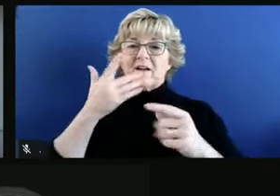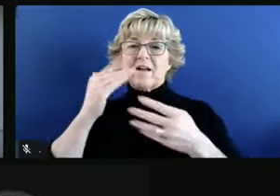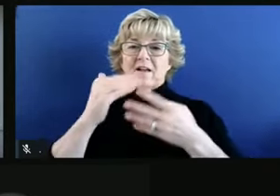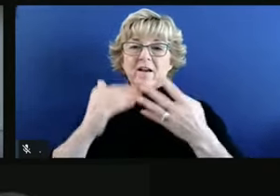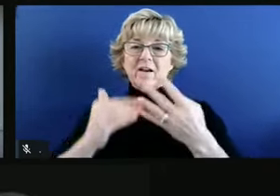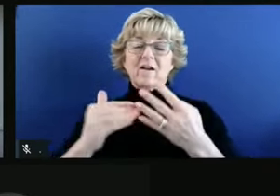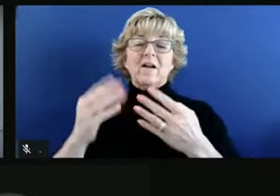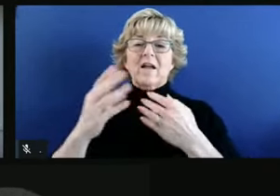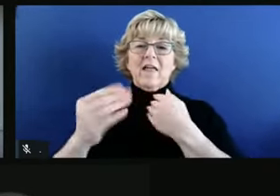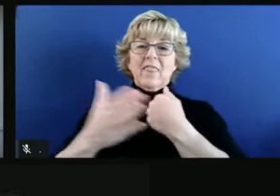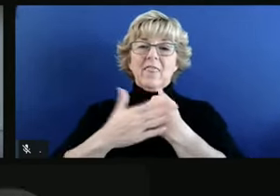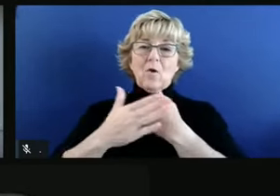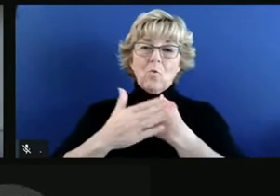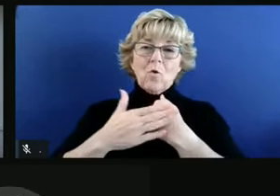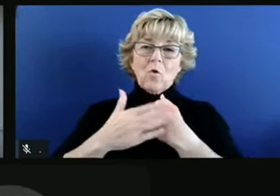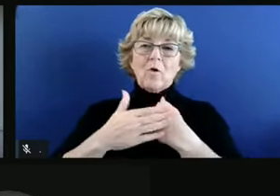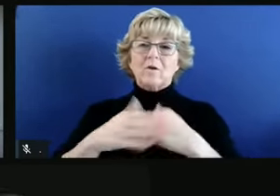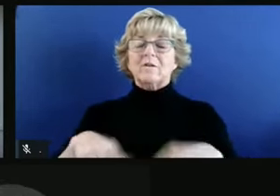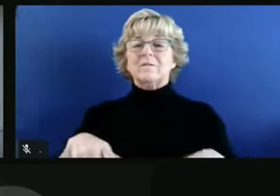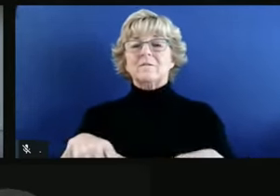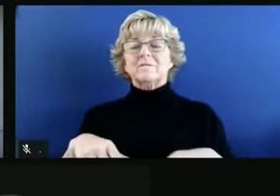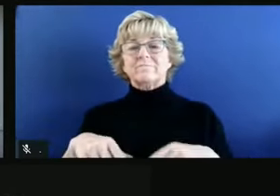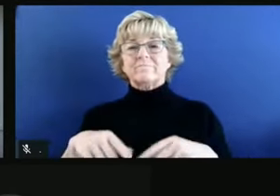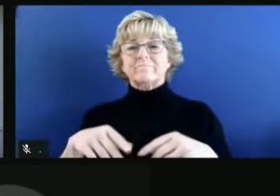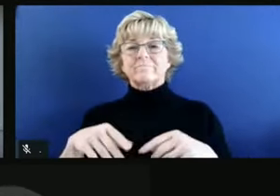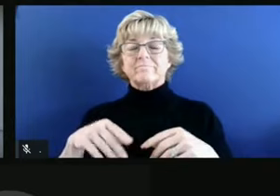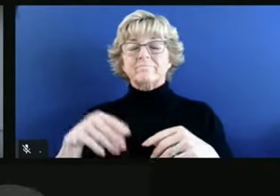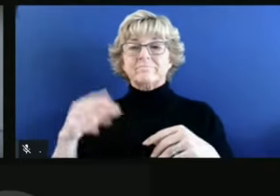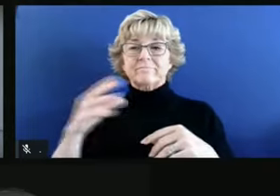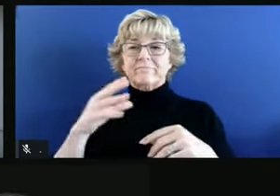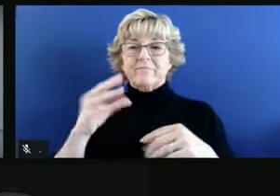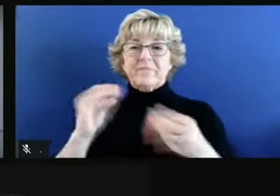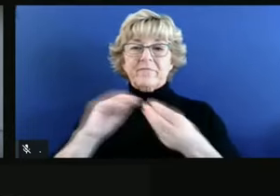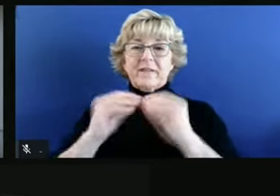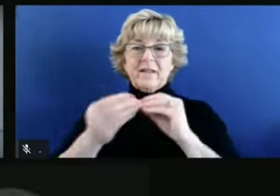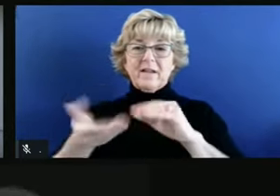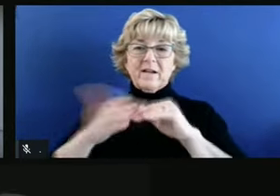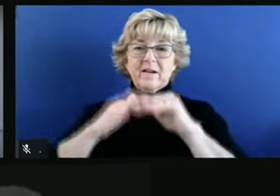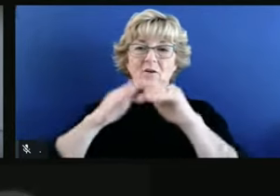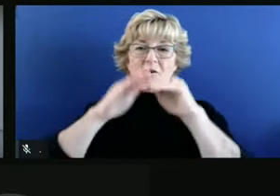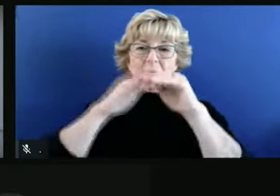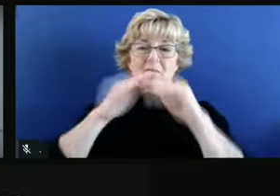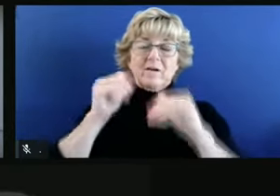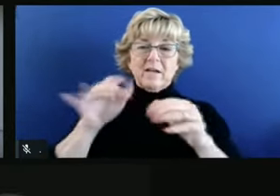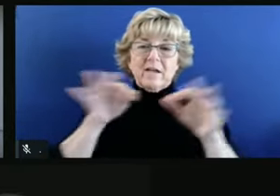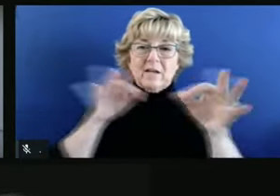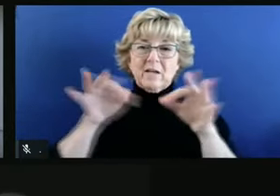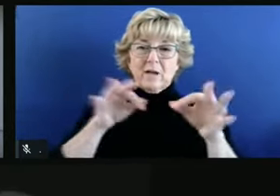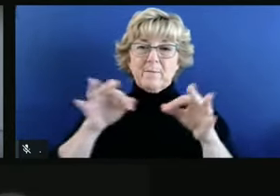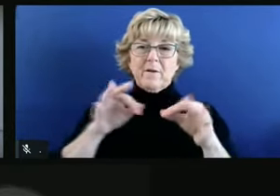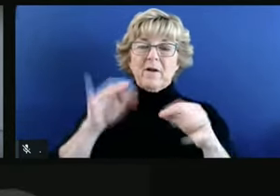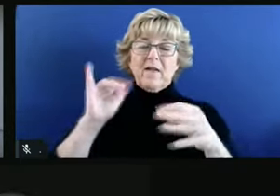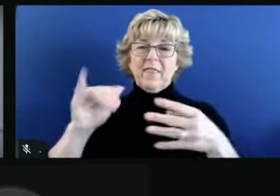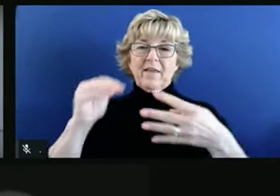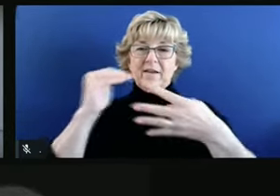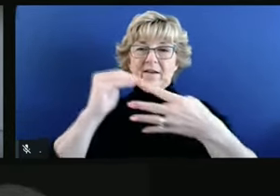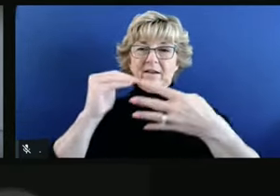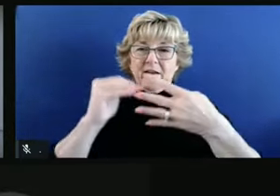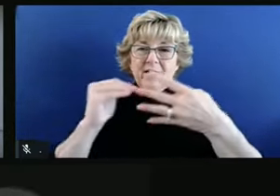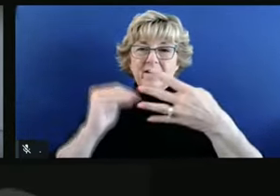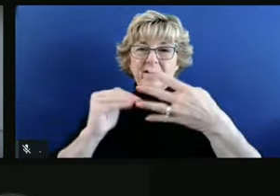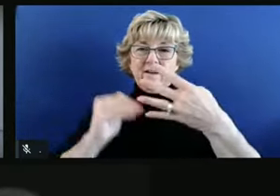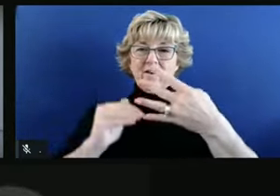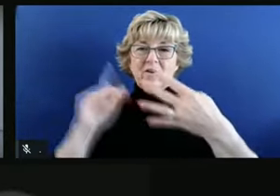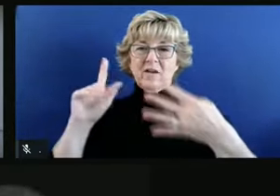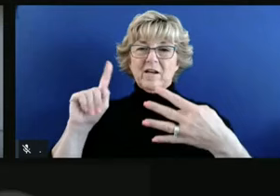signs that hospitals are filling up and cases are growing. So can you just walk us through, is California's care system working as expected